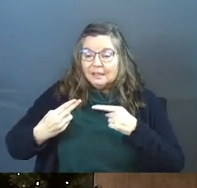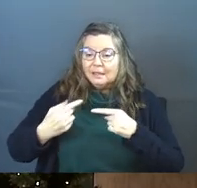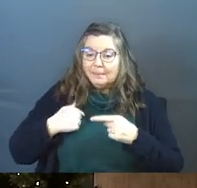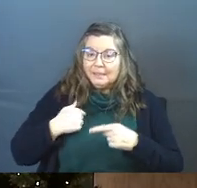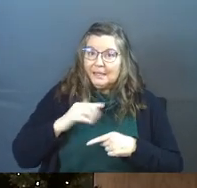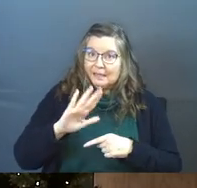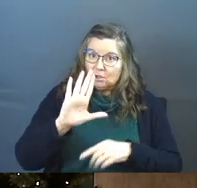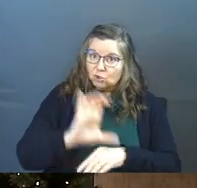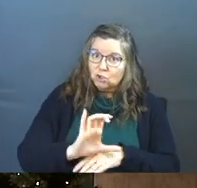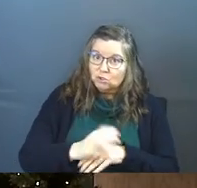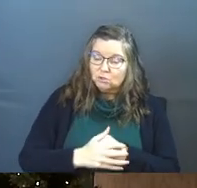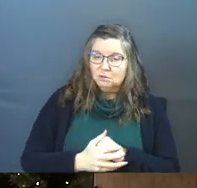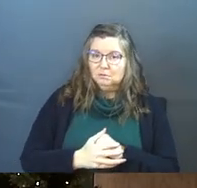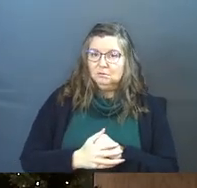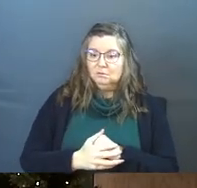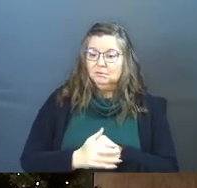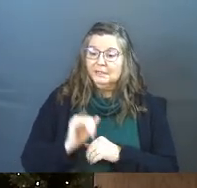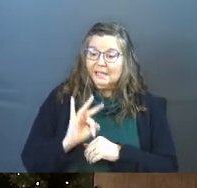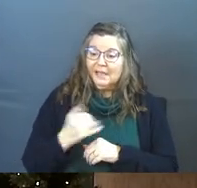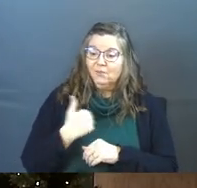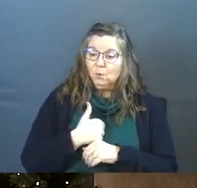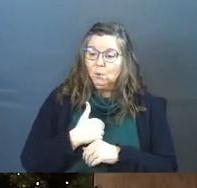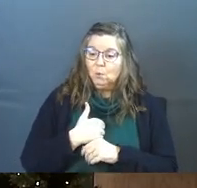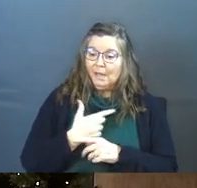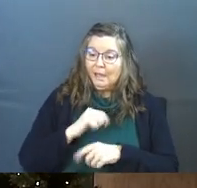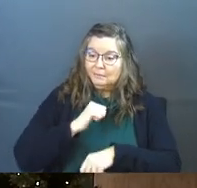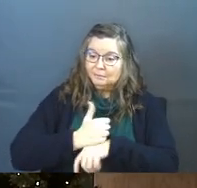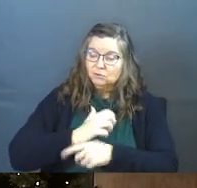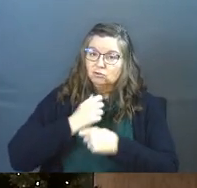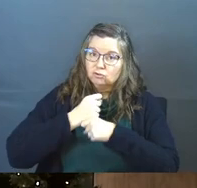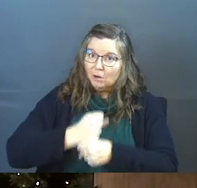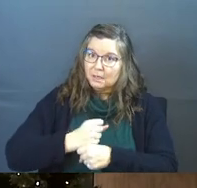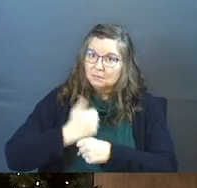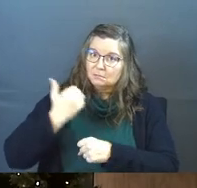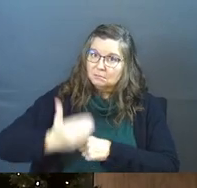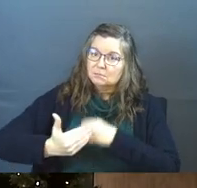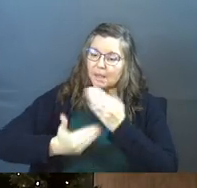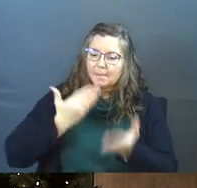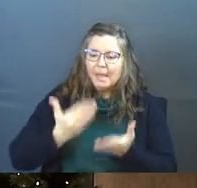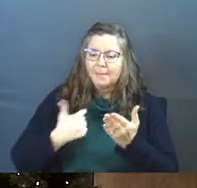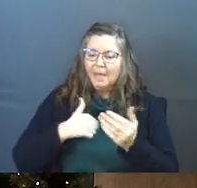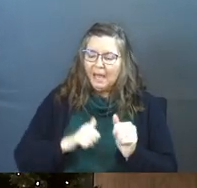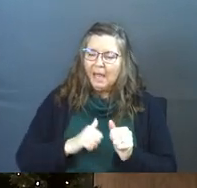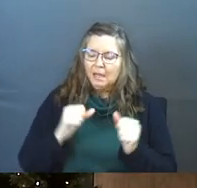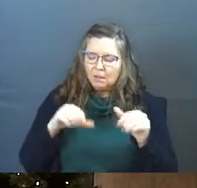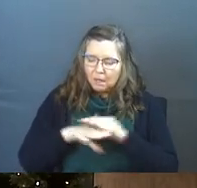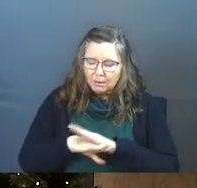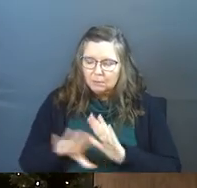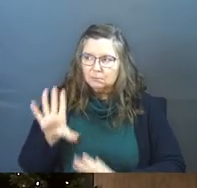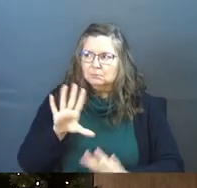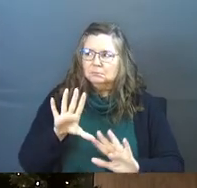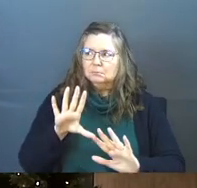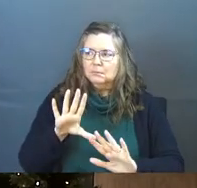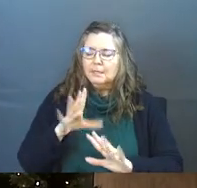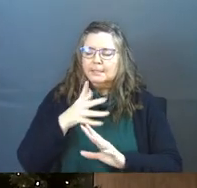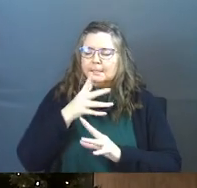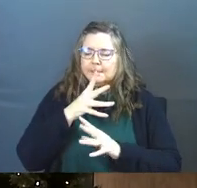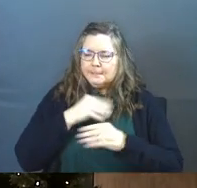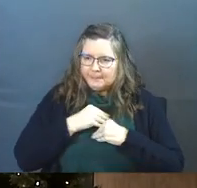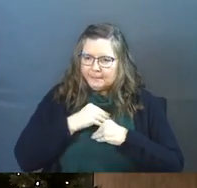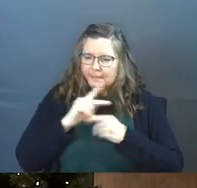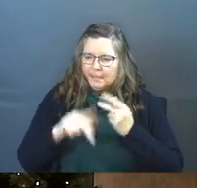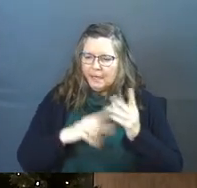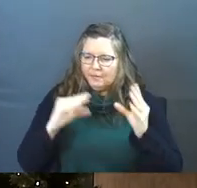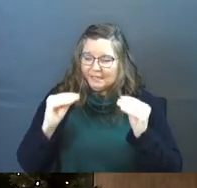me and your church, if we had built trust over time, maybe I could handle that kind of a teaching